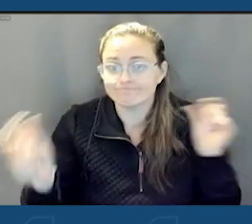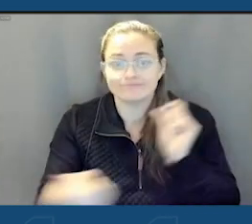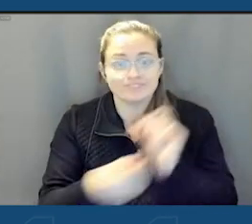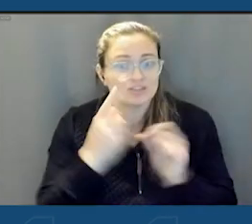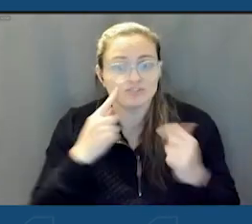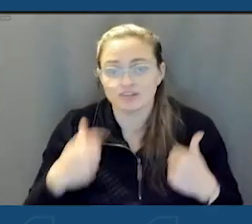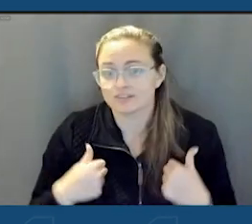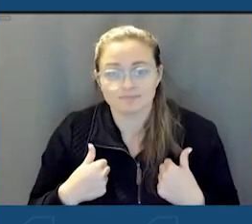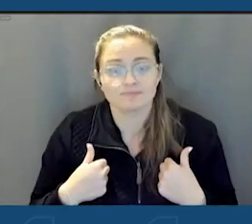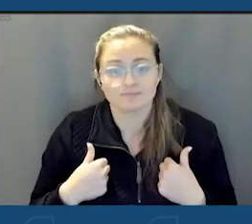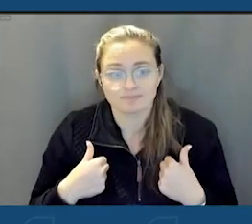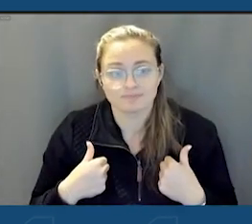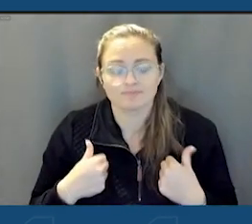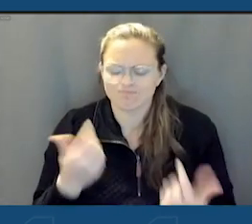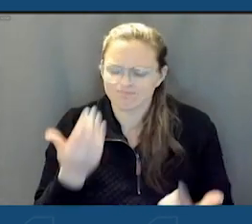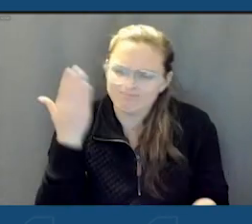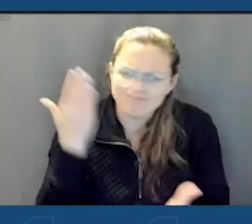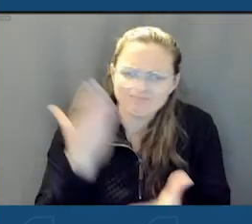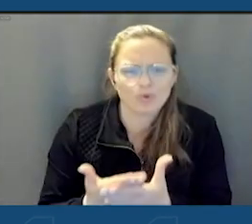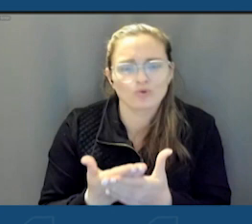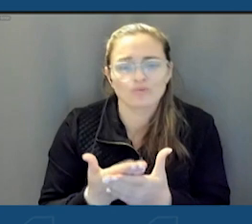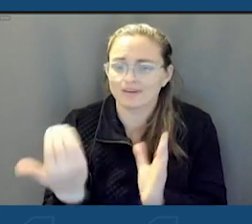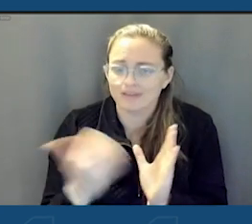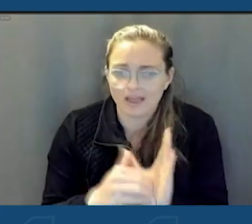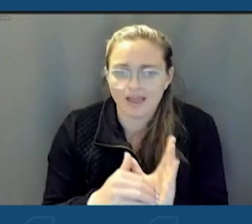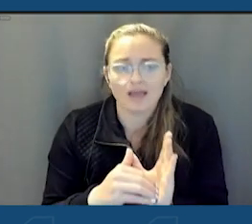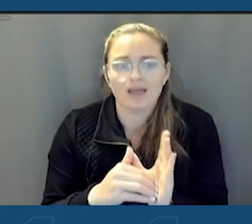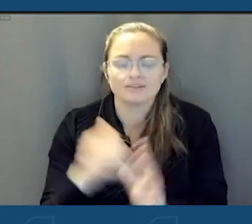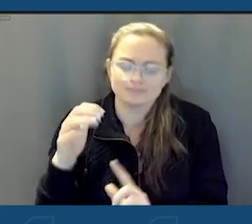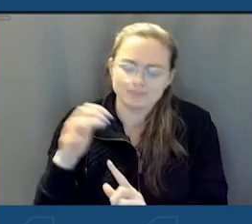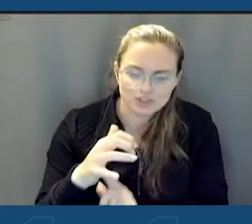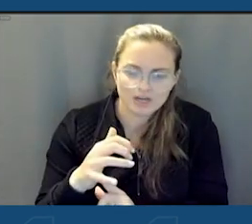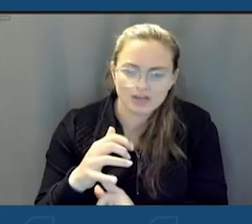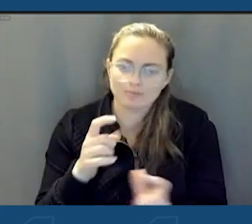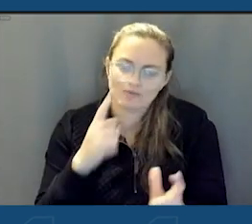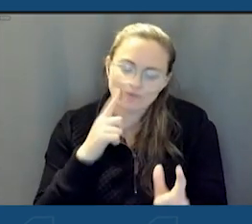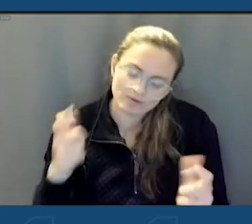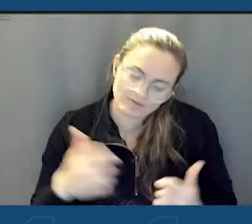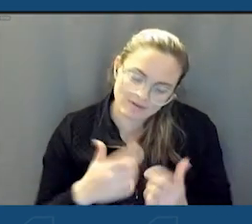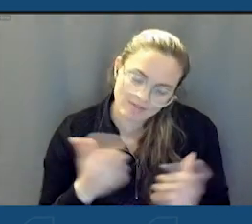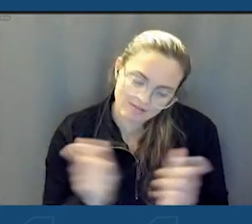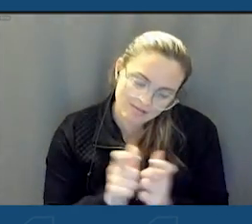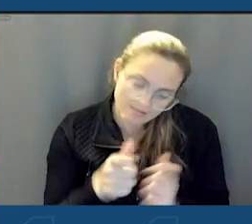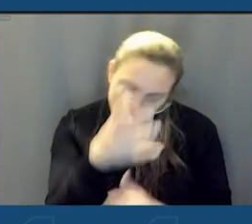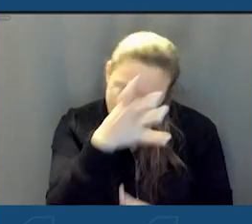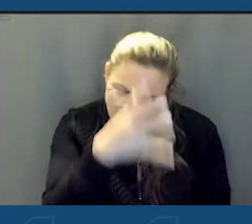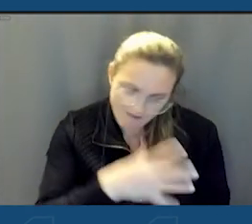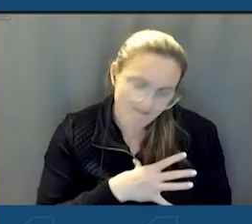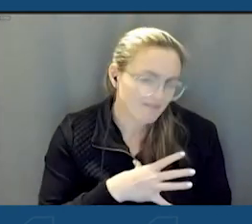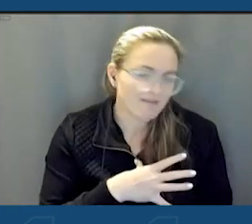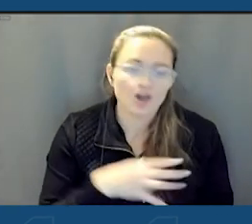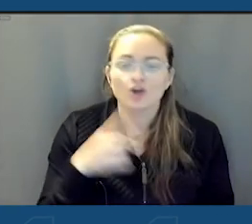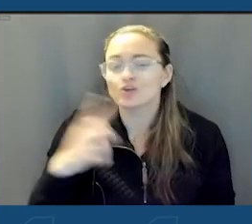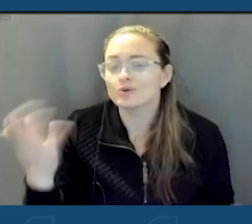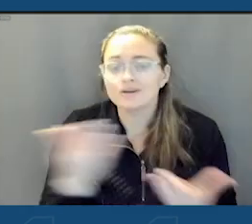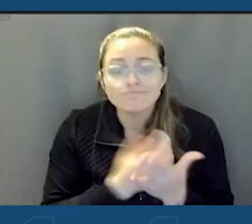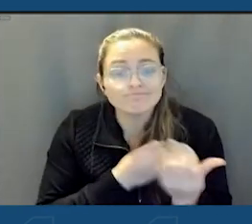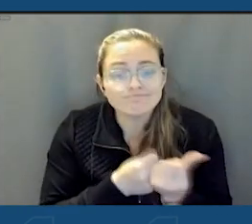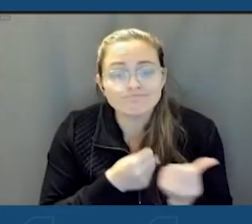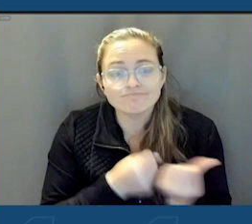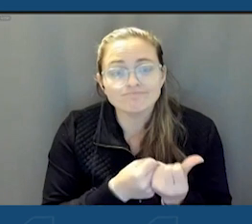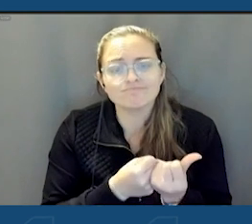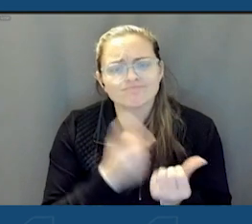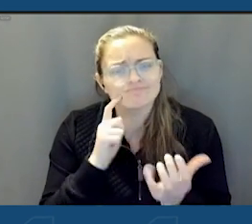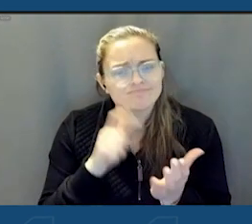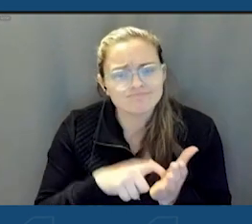It is proof that you are yet again a champion of the little guy, that you are here to support and you